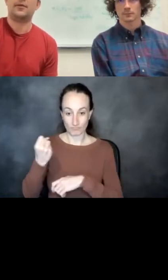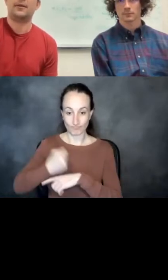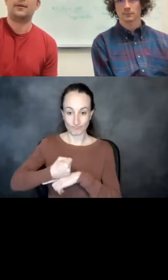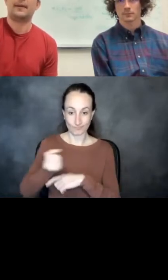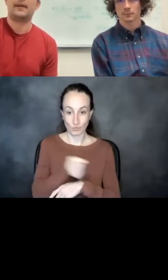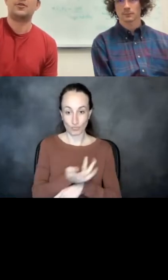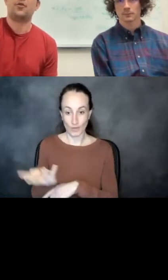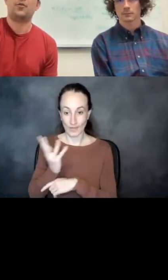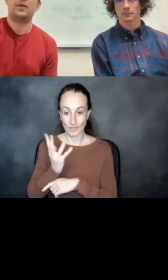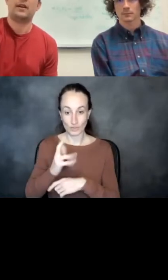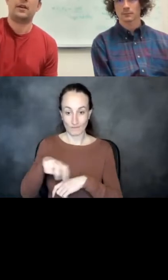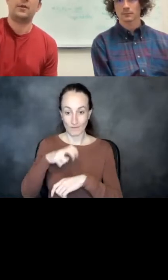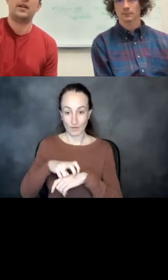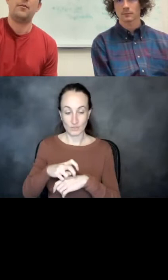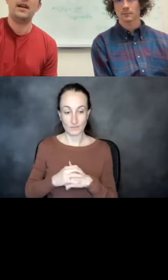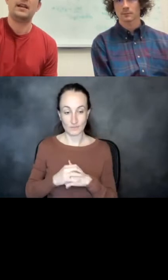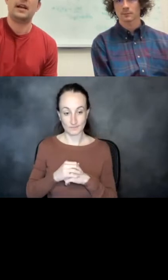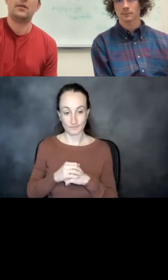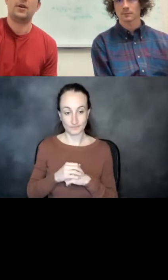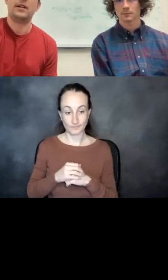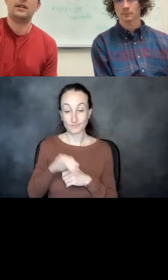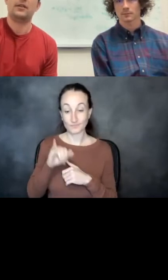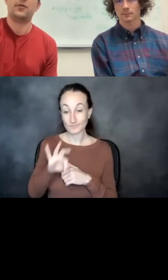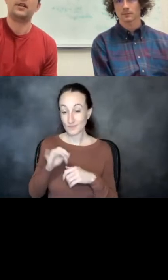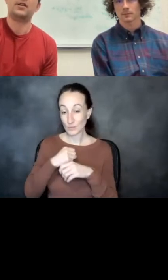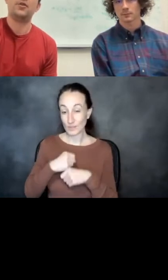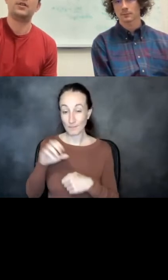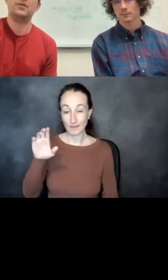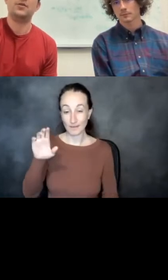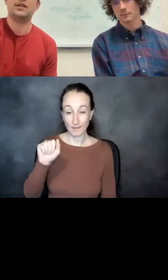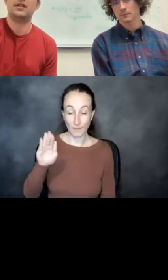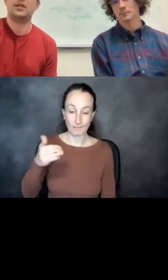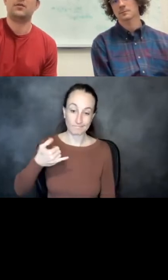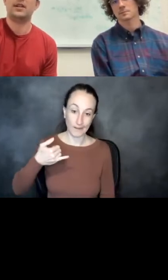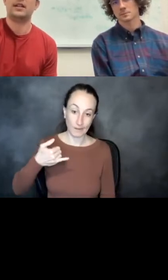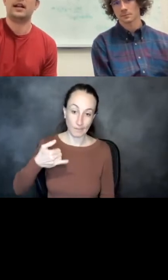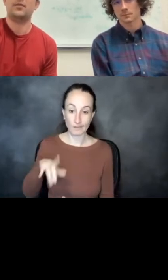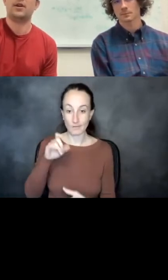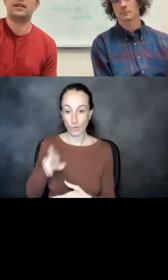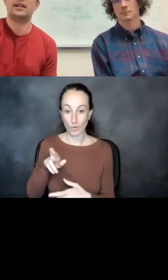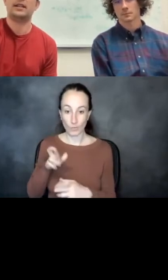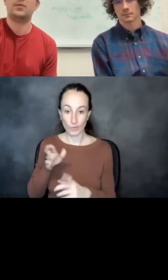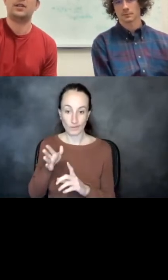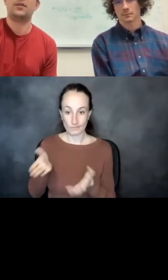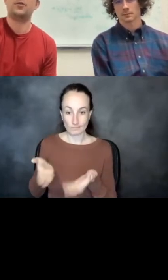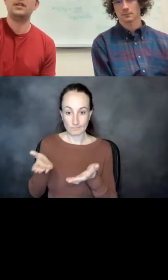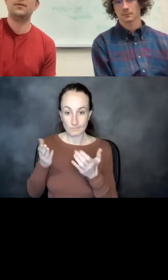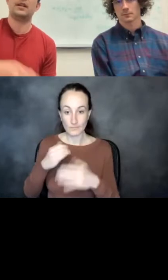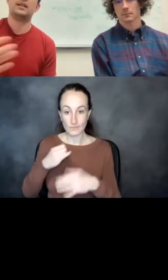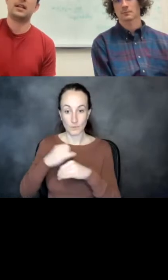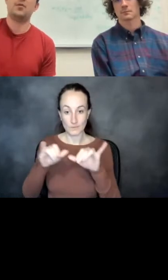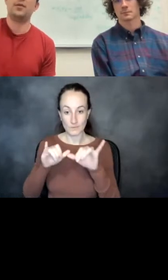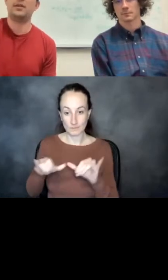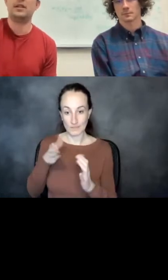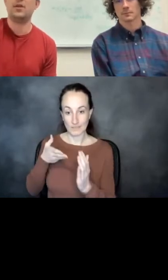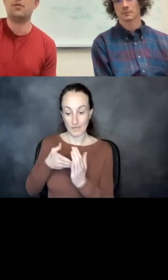And so yeah, if we can make an antibody or we can coax the immune system into raising an antibody against the specific motif, it